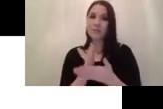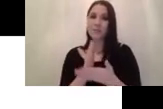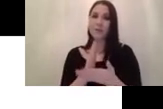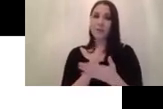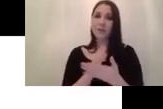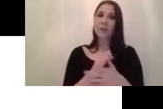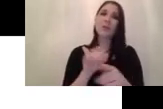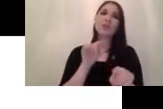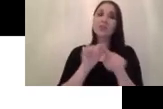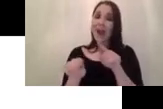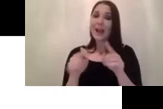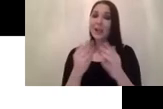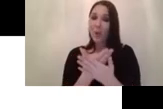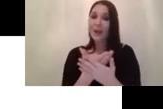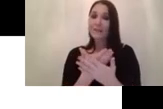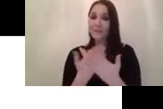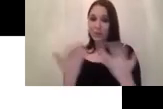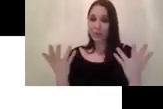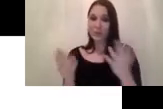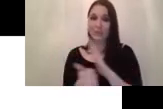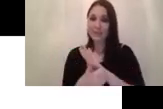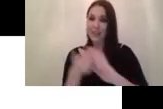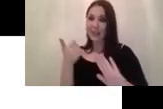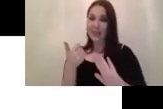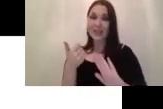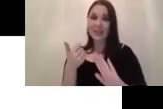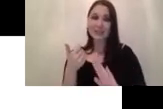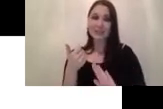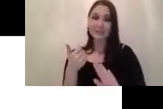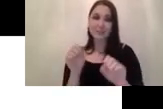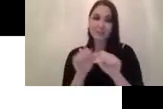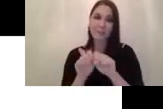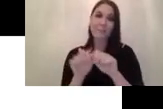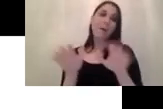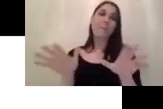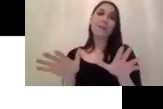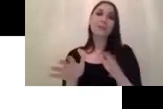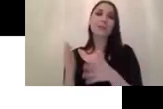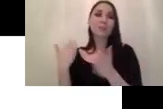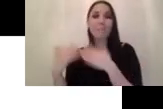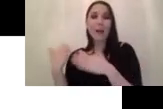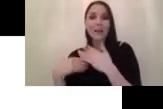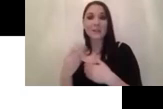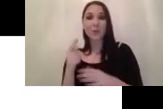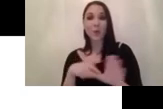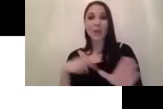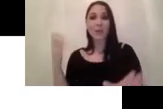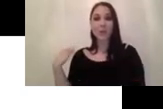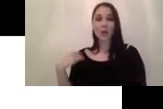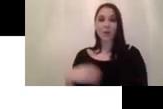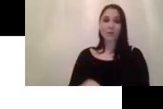tried quite a few different techniques that was published in the past couple of years